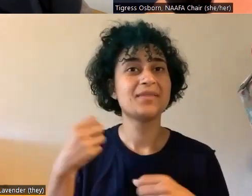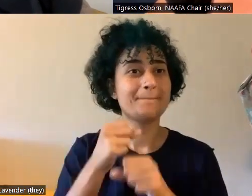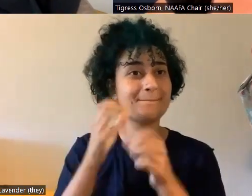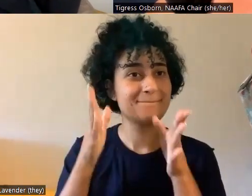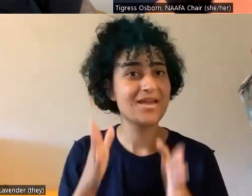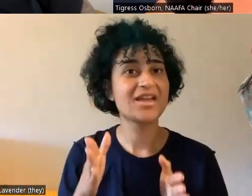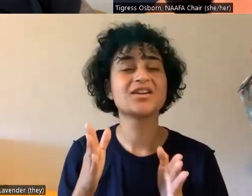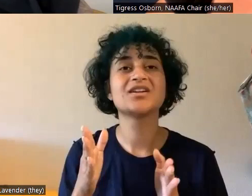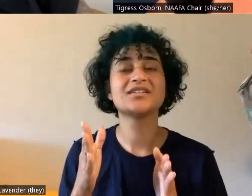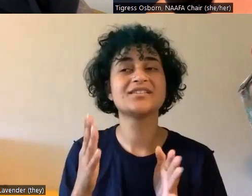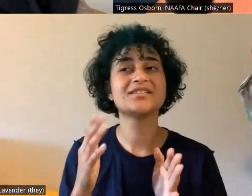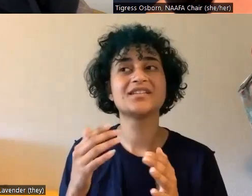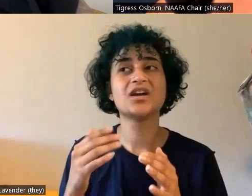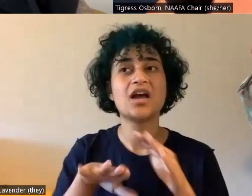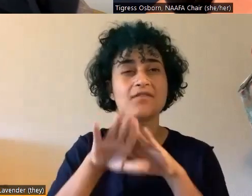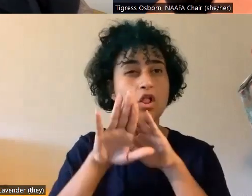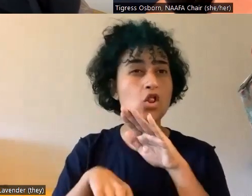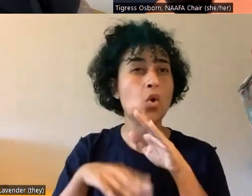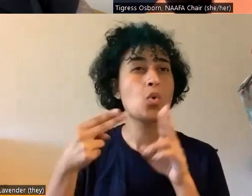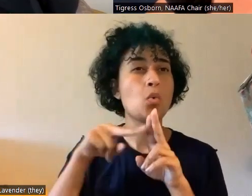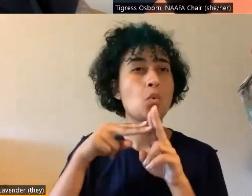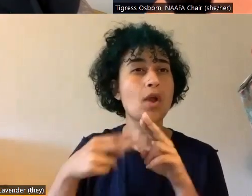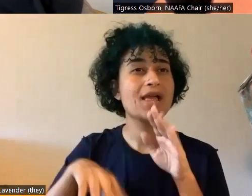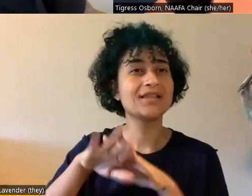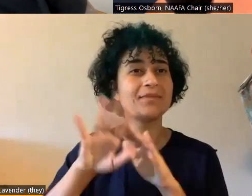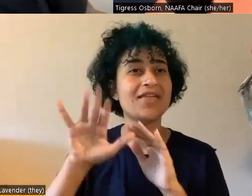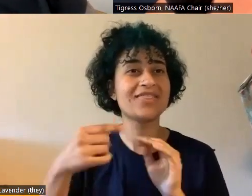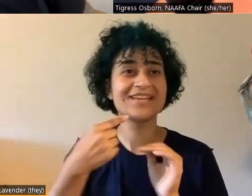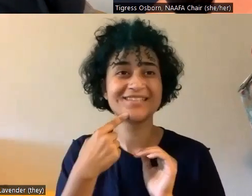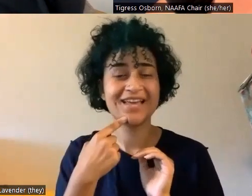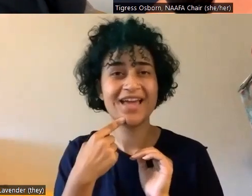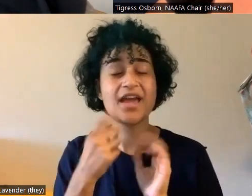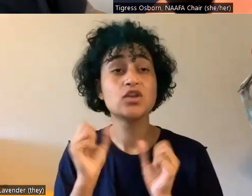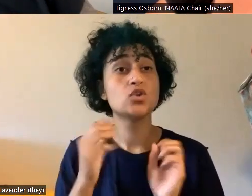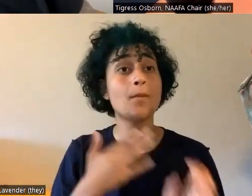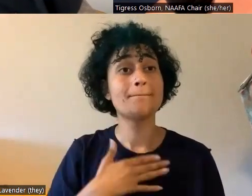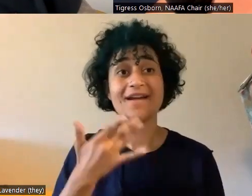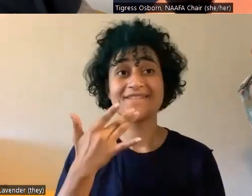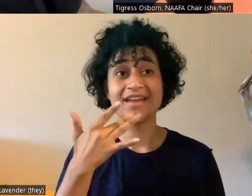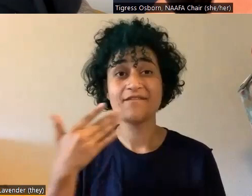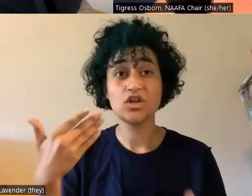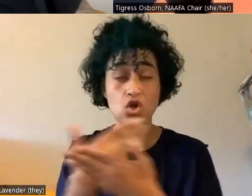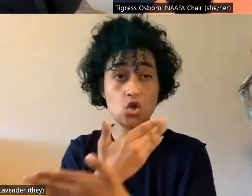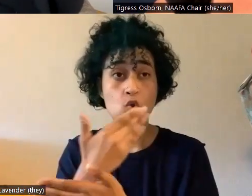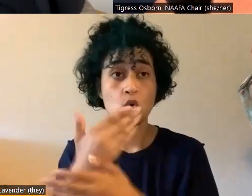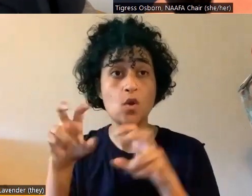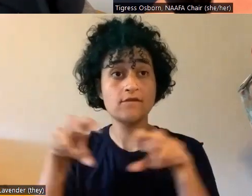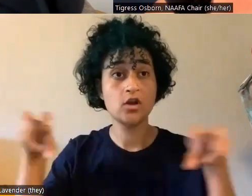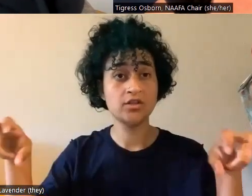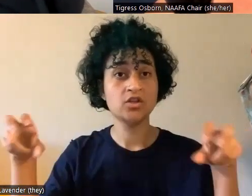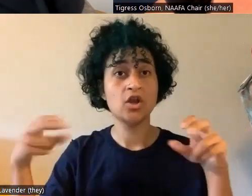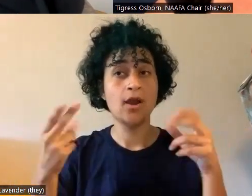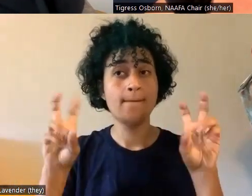to be sued and we don't want to be harmed in the making, right? So my favorite new furniture brand, and